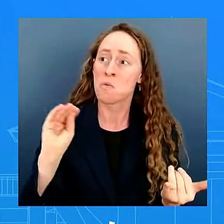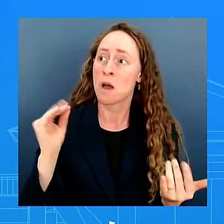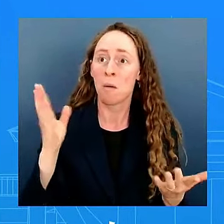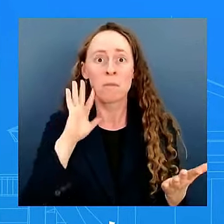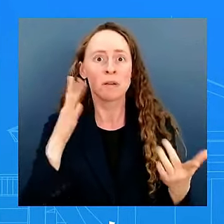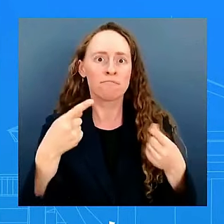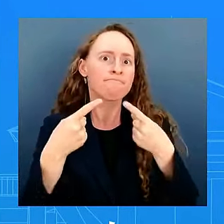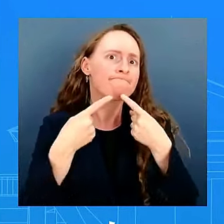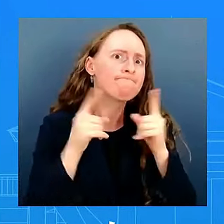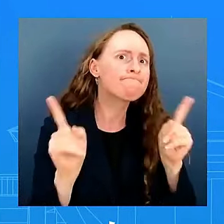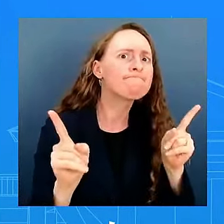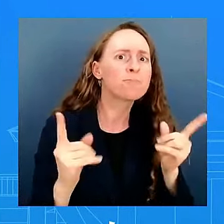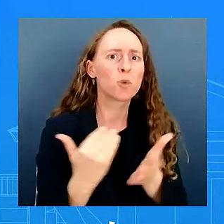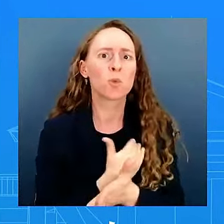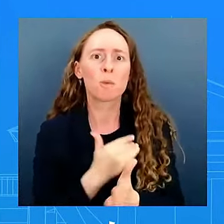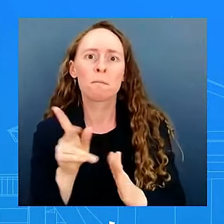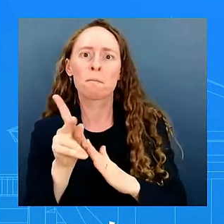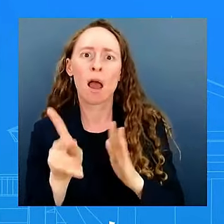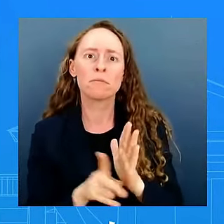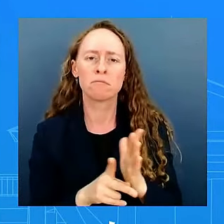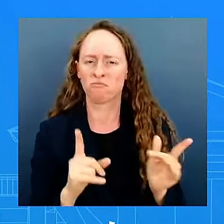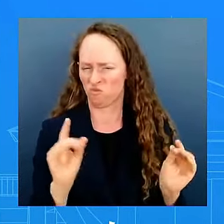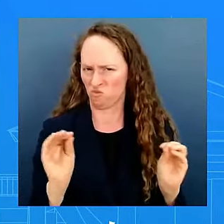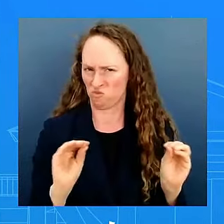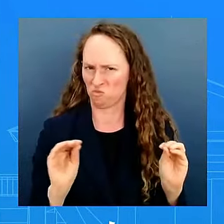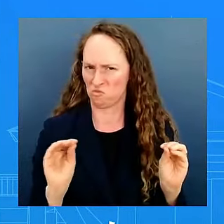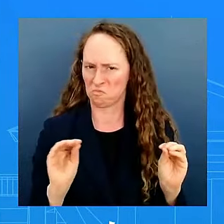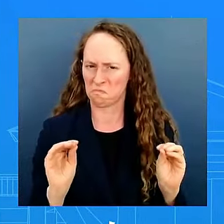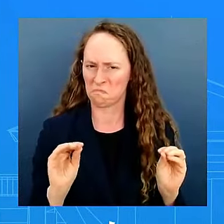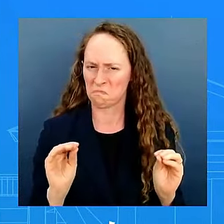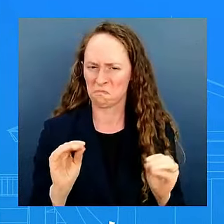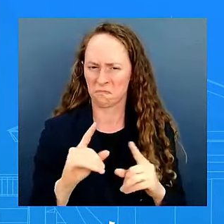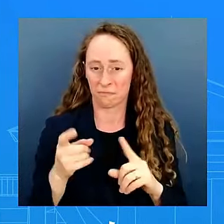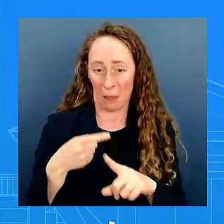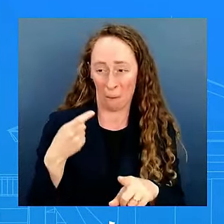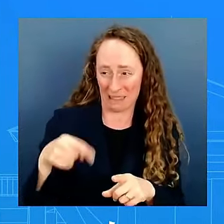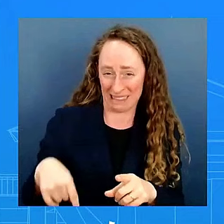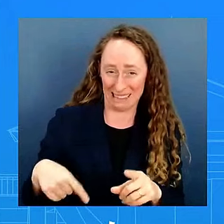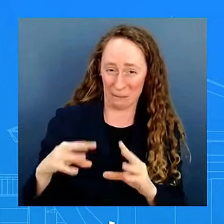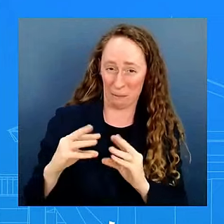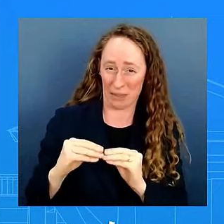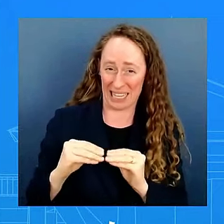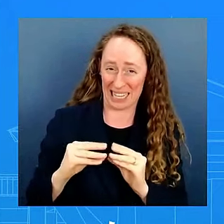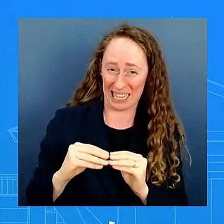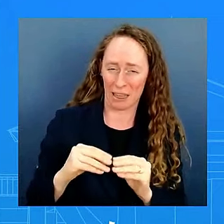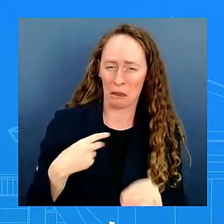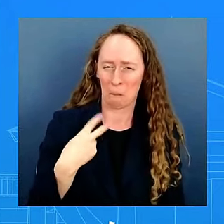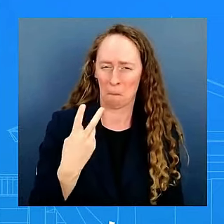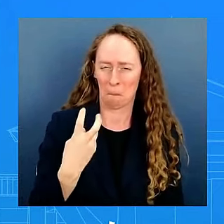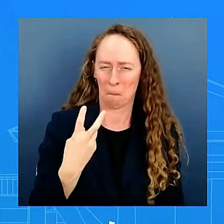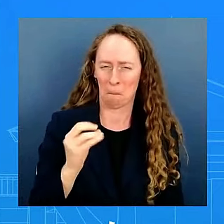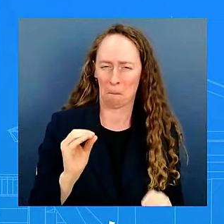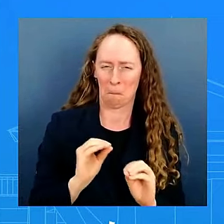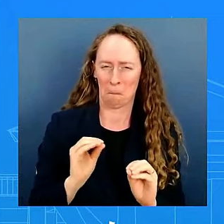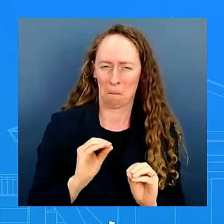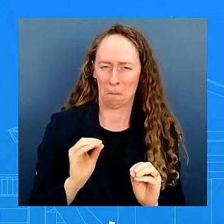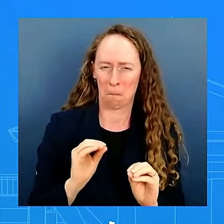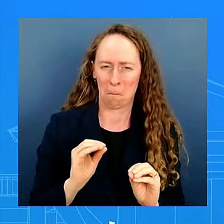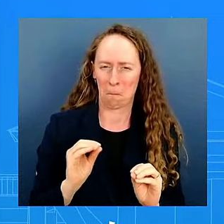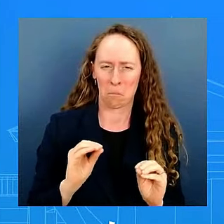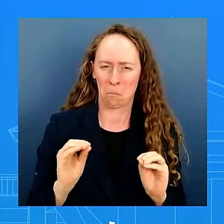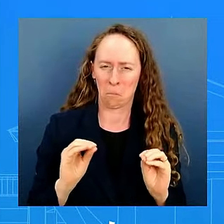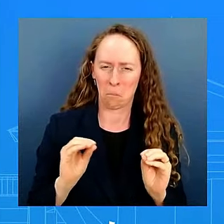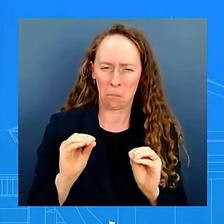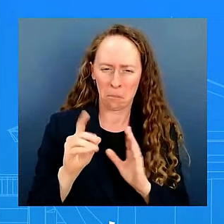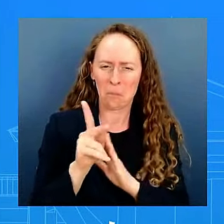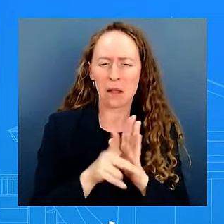that's not something uh that i would expect uh there's been no policy change but i what i can continue uh to make